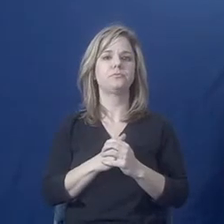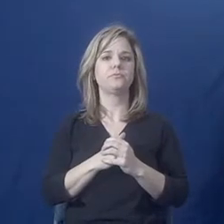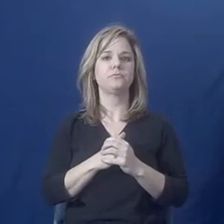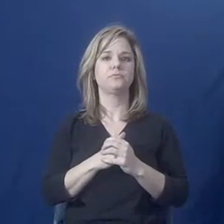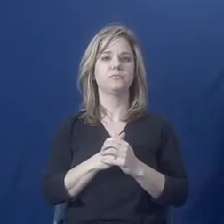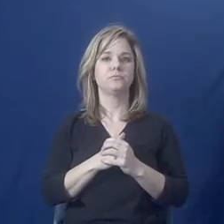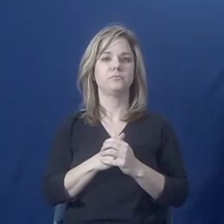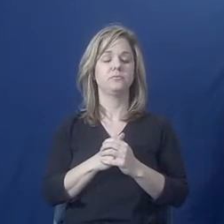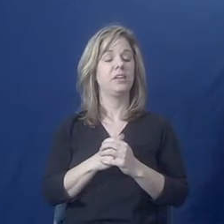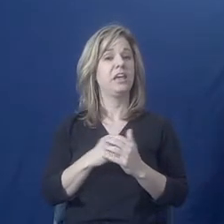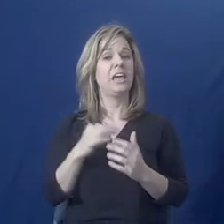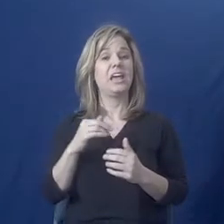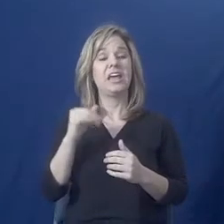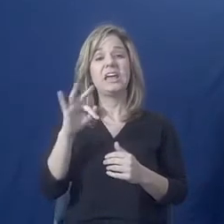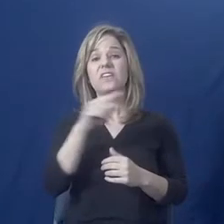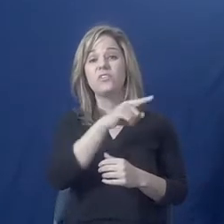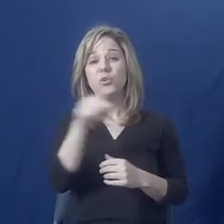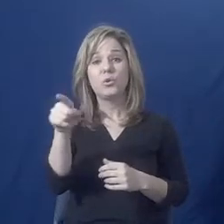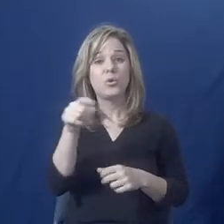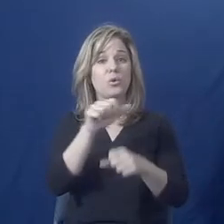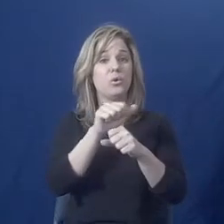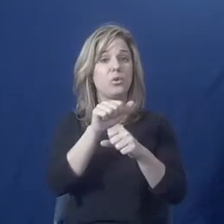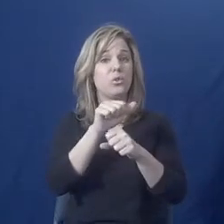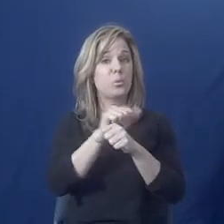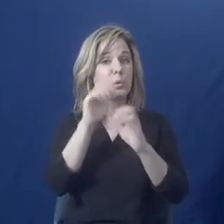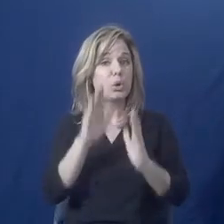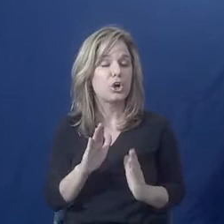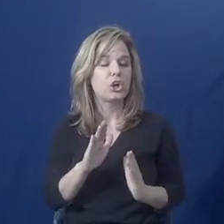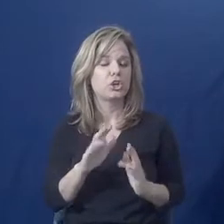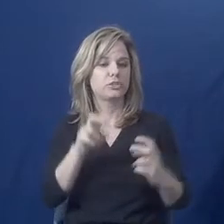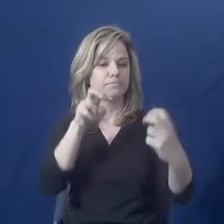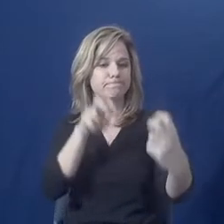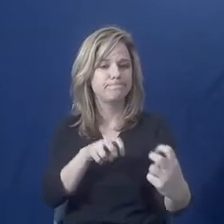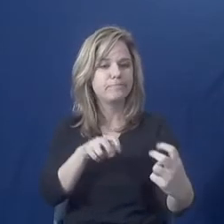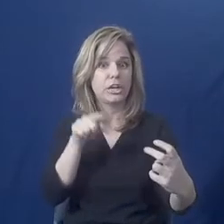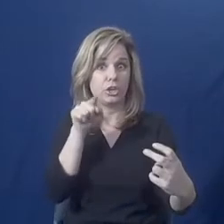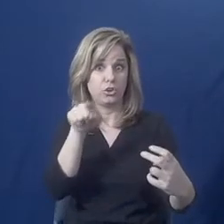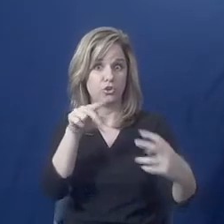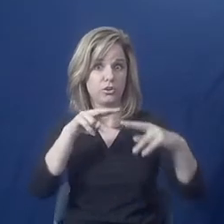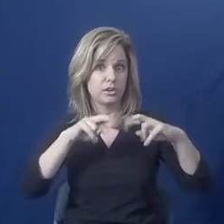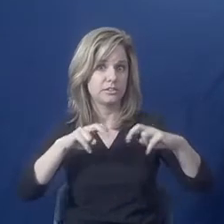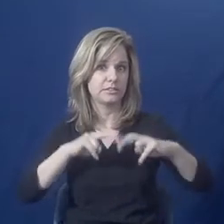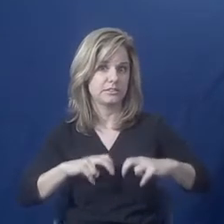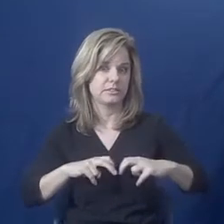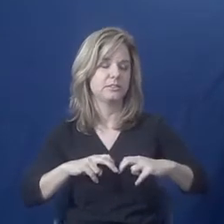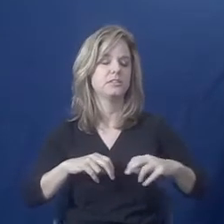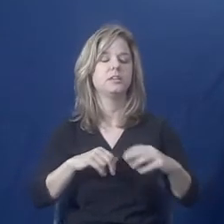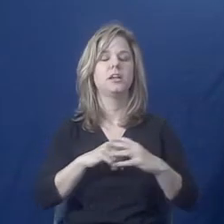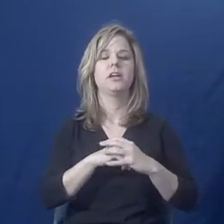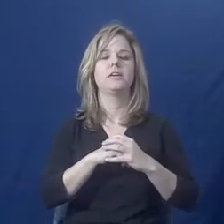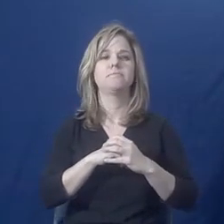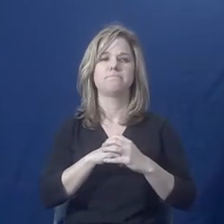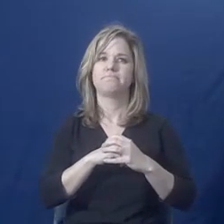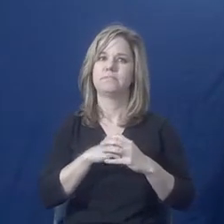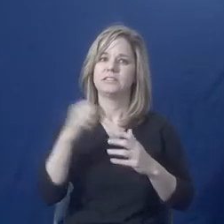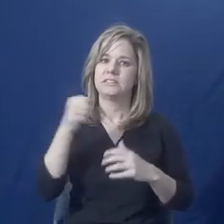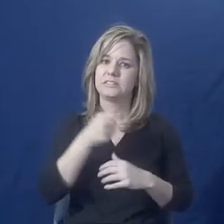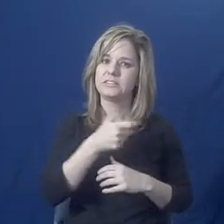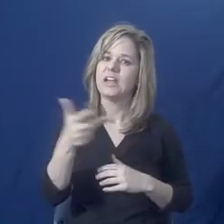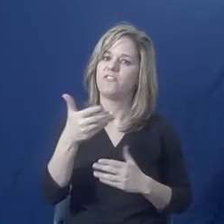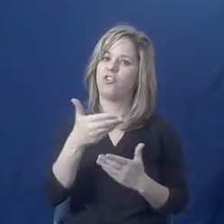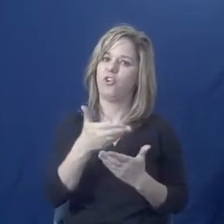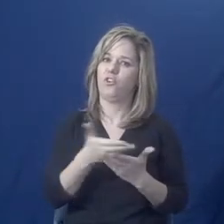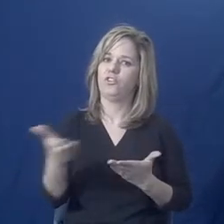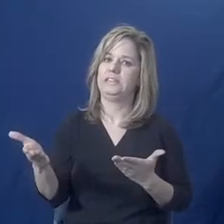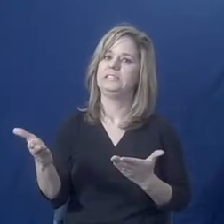working with somebody around doing an assessment or a danger assessment, there's a number of things that you